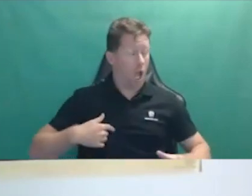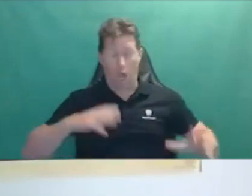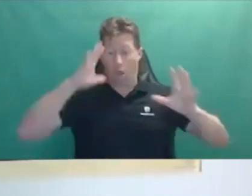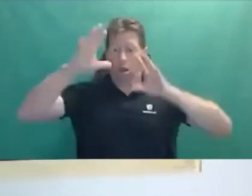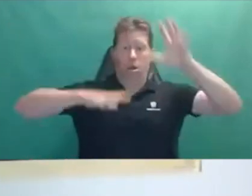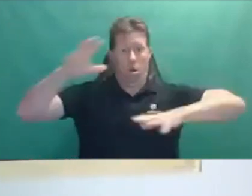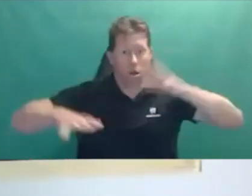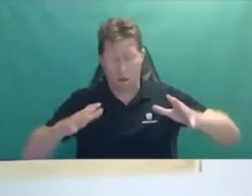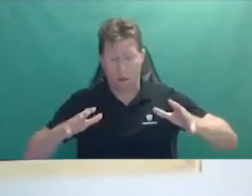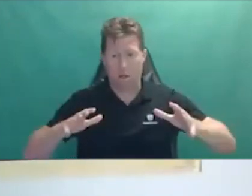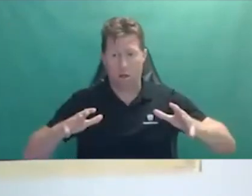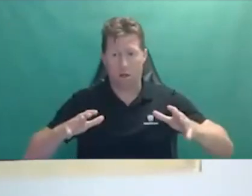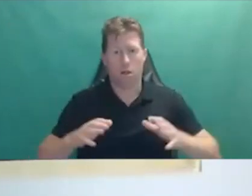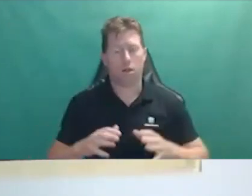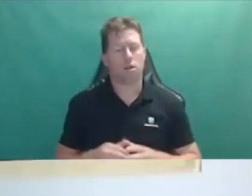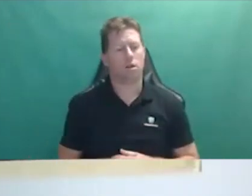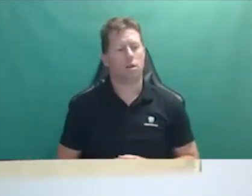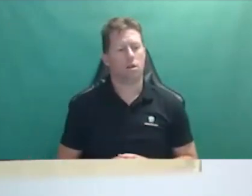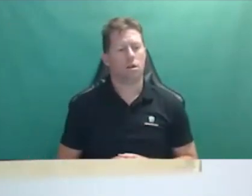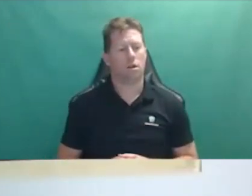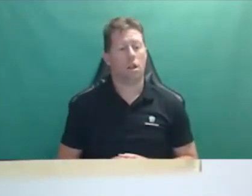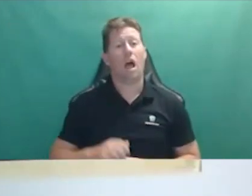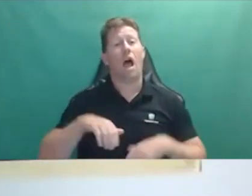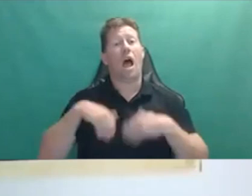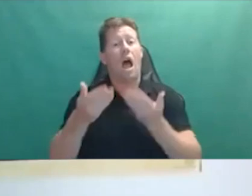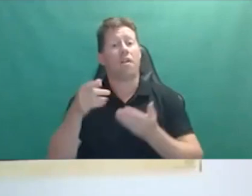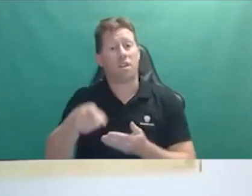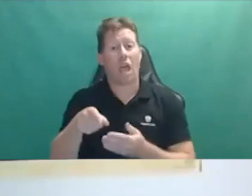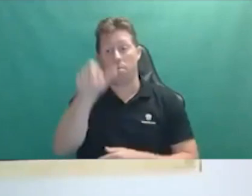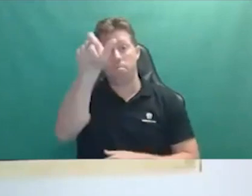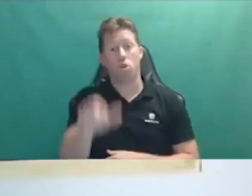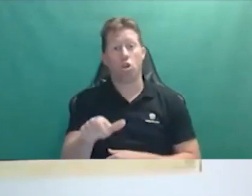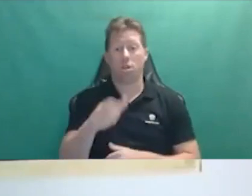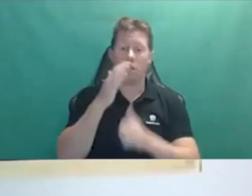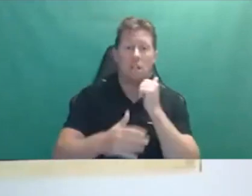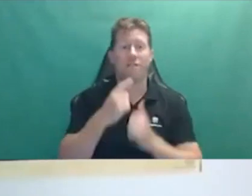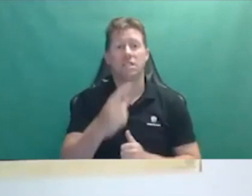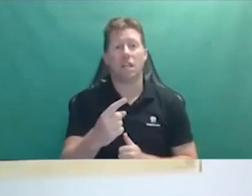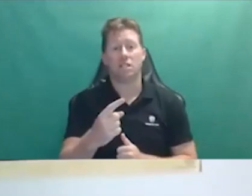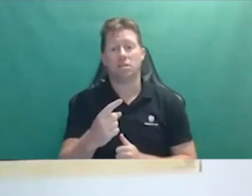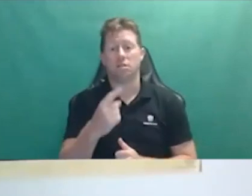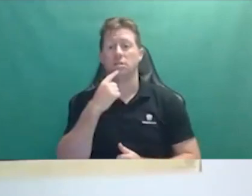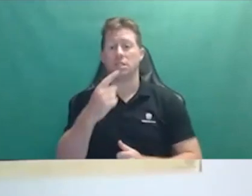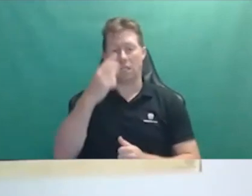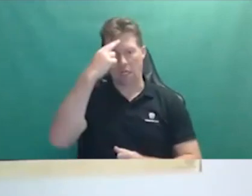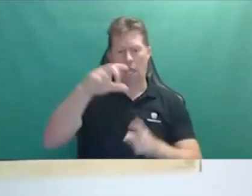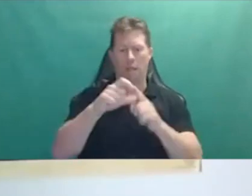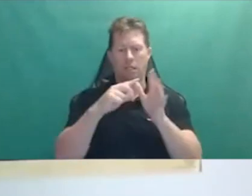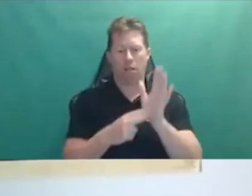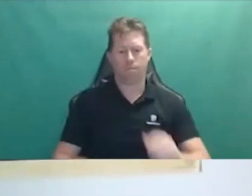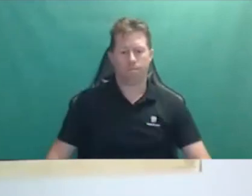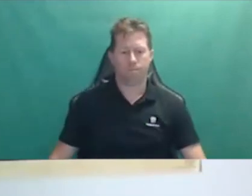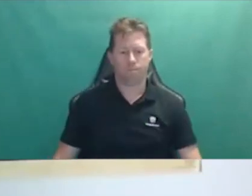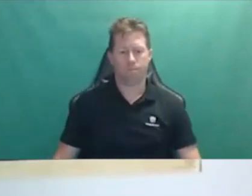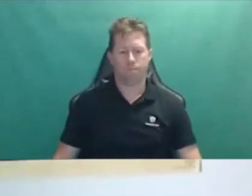first place. And from there, he didn't identify himself. He just told me that his name was Ben. And when I asked him what